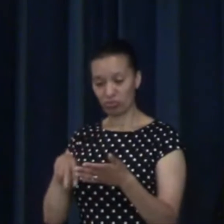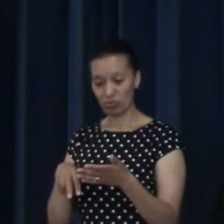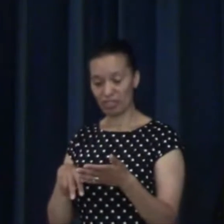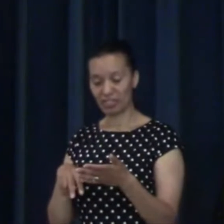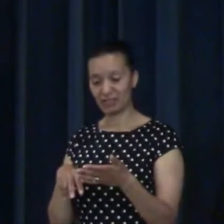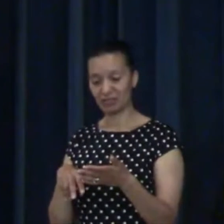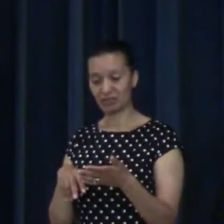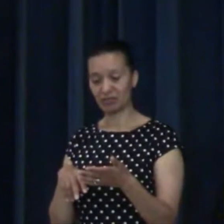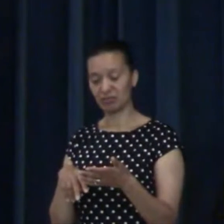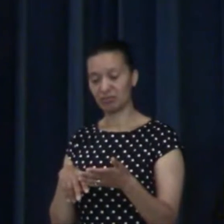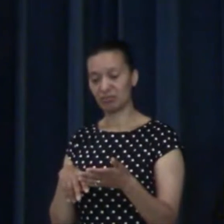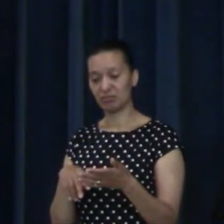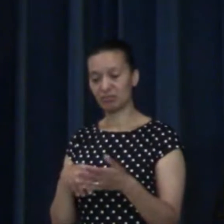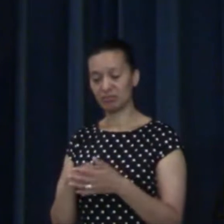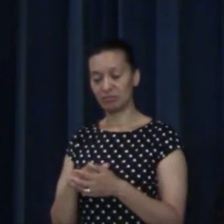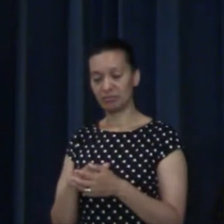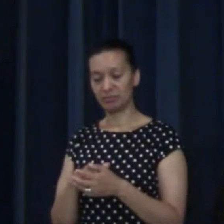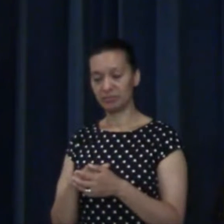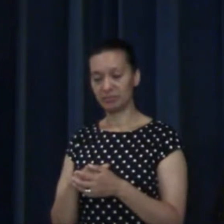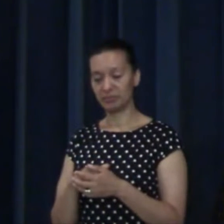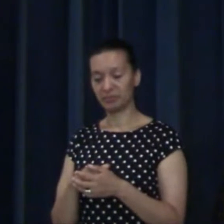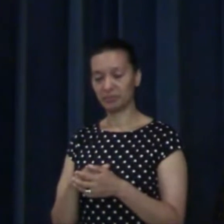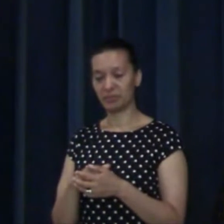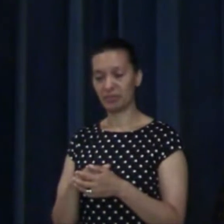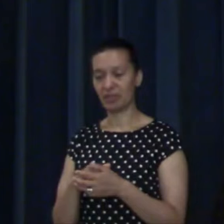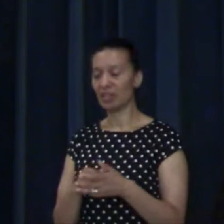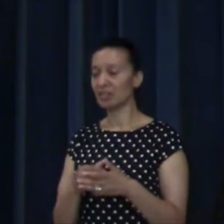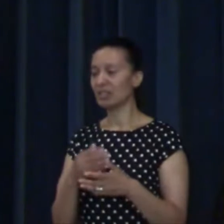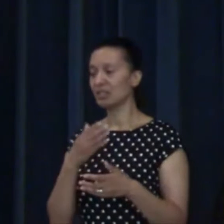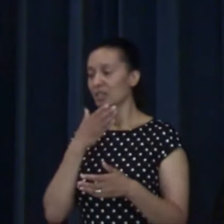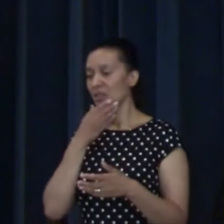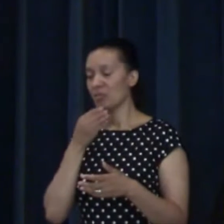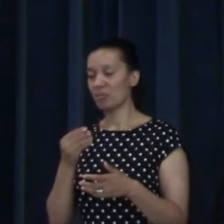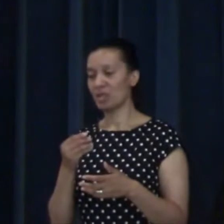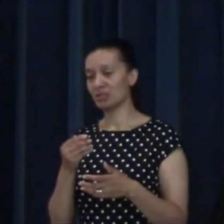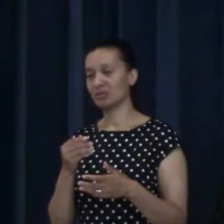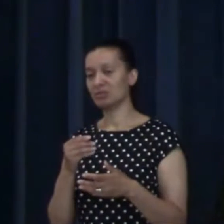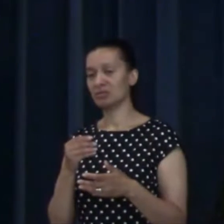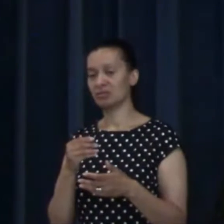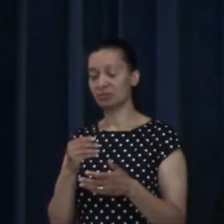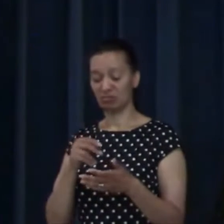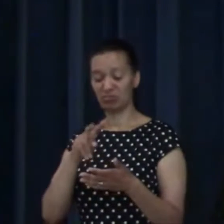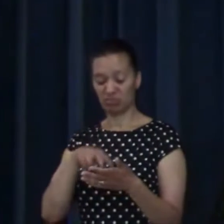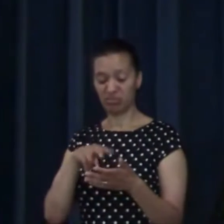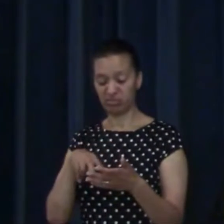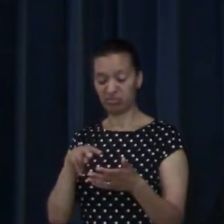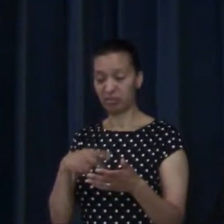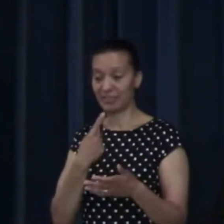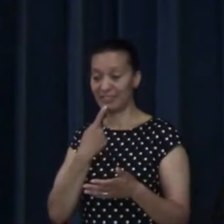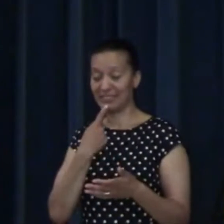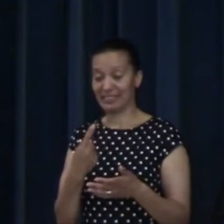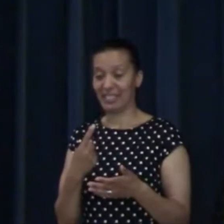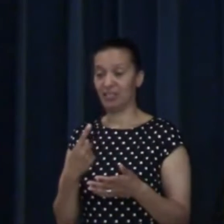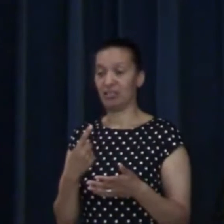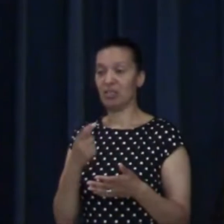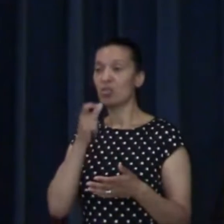called David Garland. And he notes how the word reconciliation is personal.